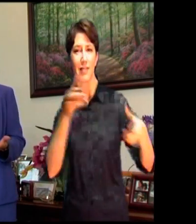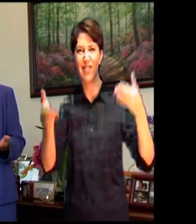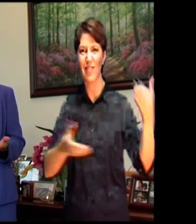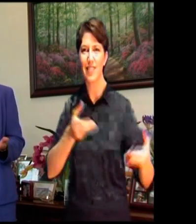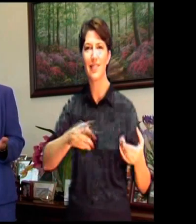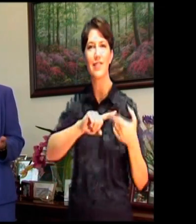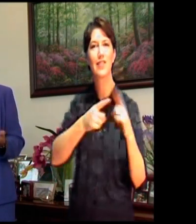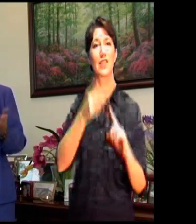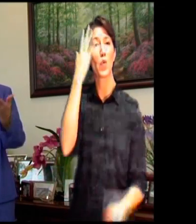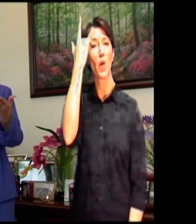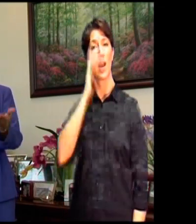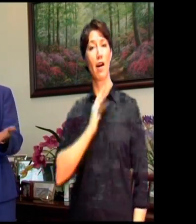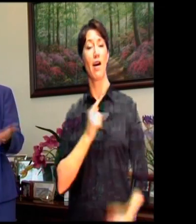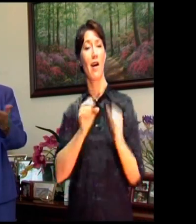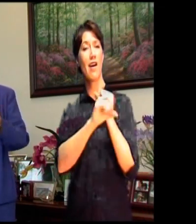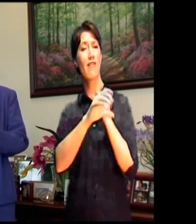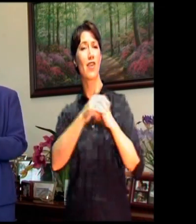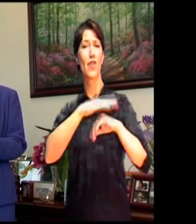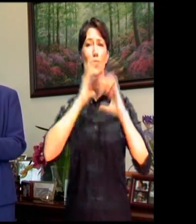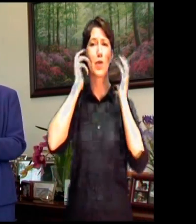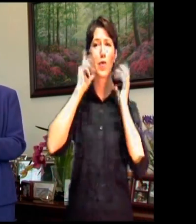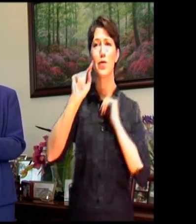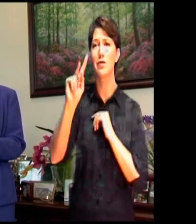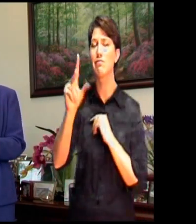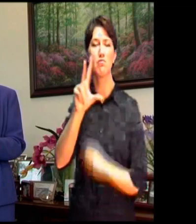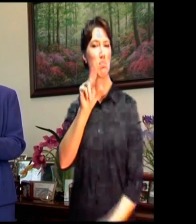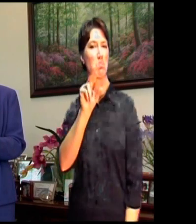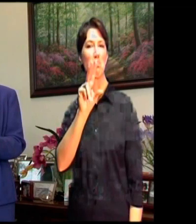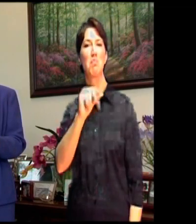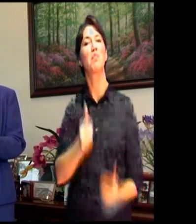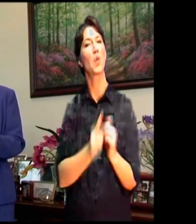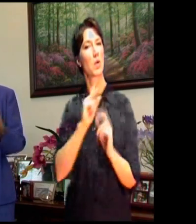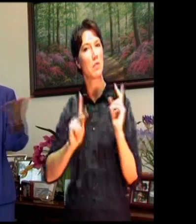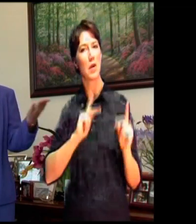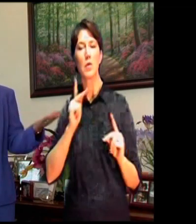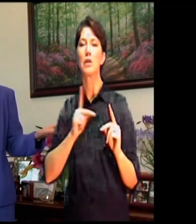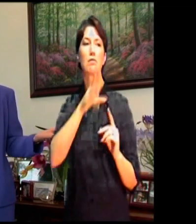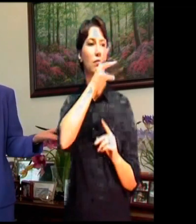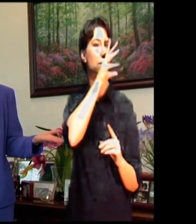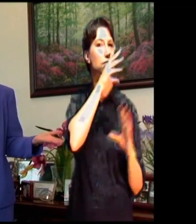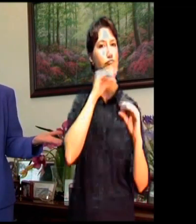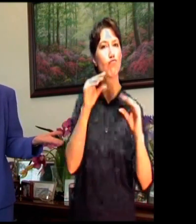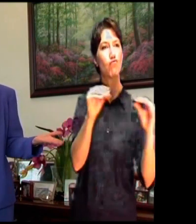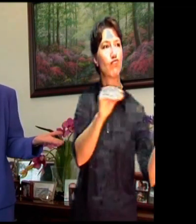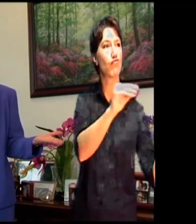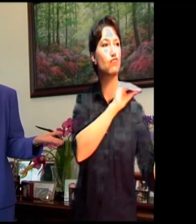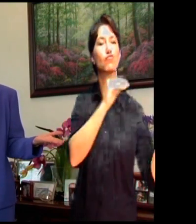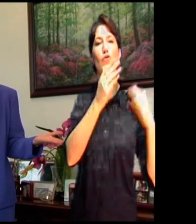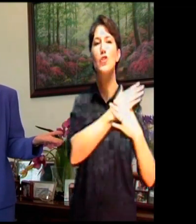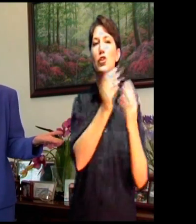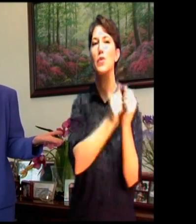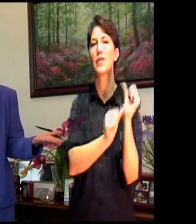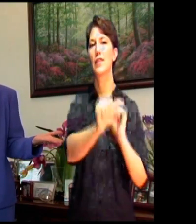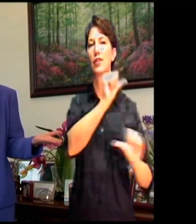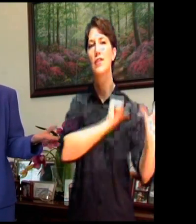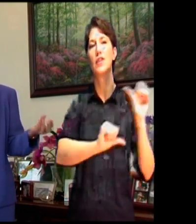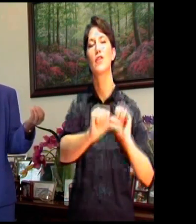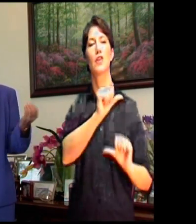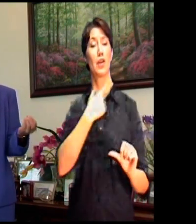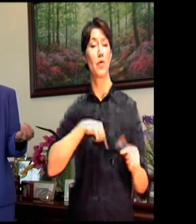mouth company. It's people like Connie telling her friends and family. And we have grown worldwide by word of mouth advertising.